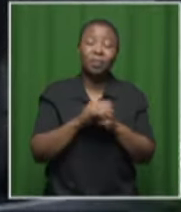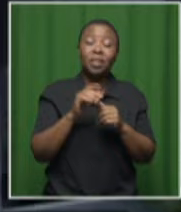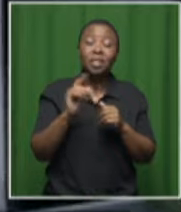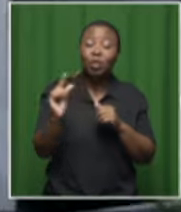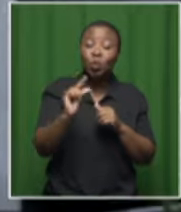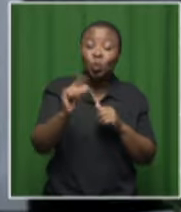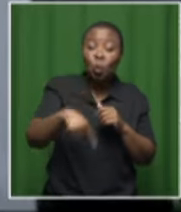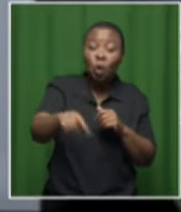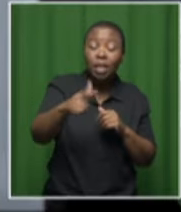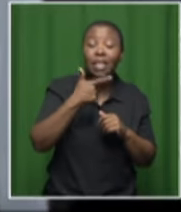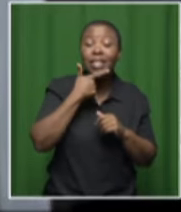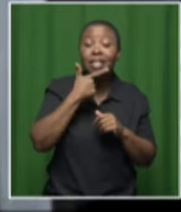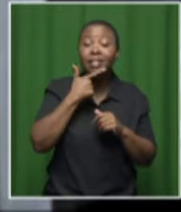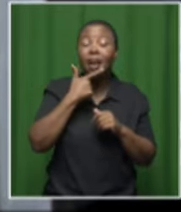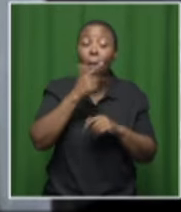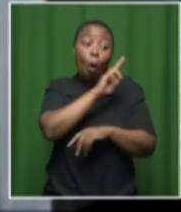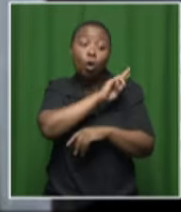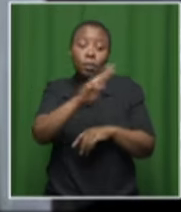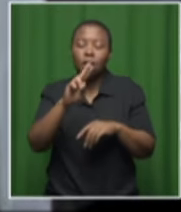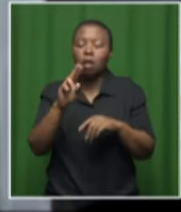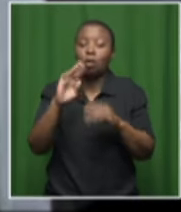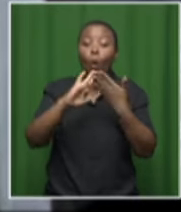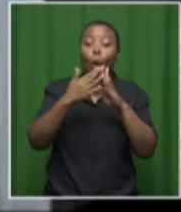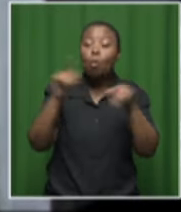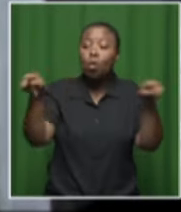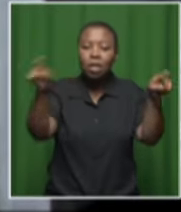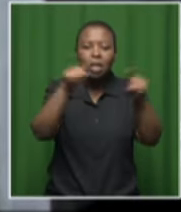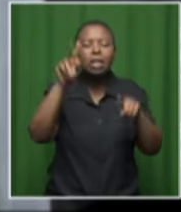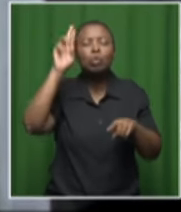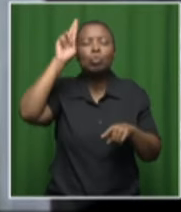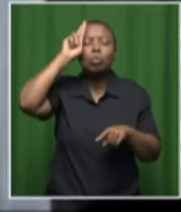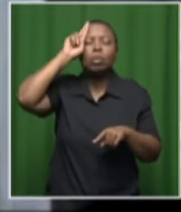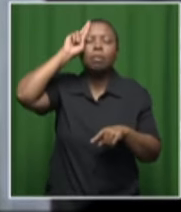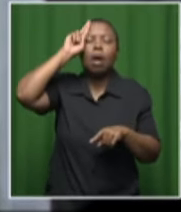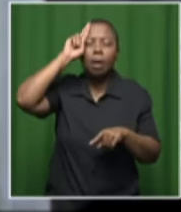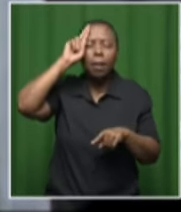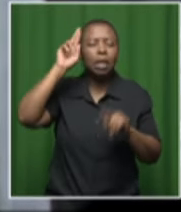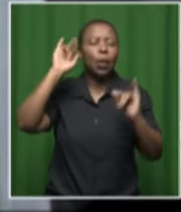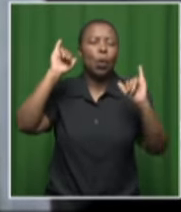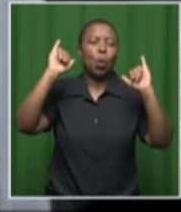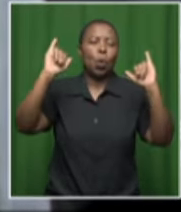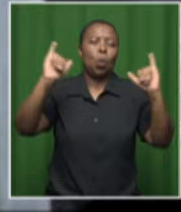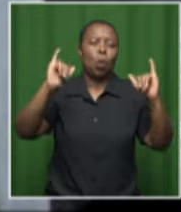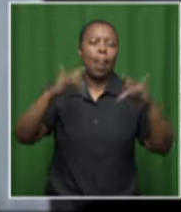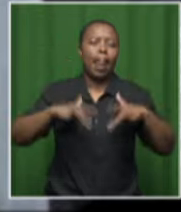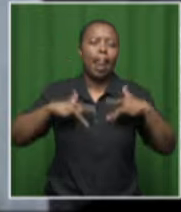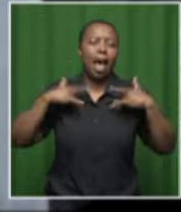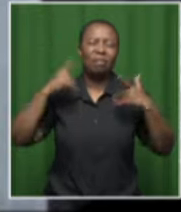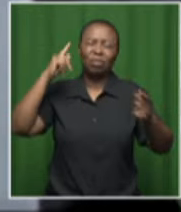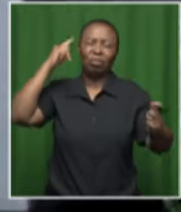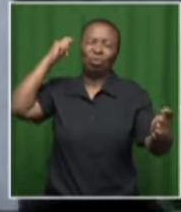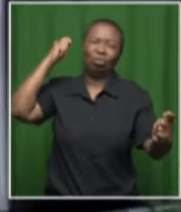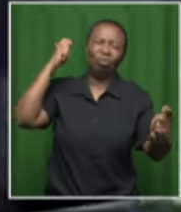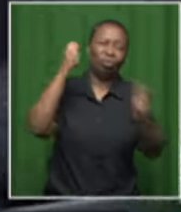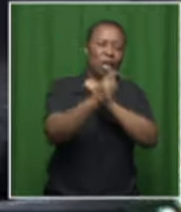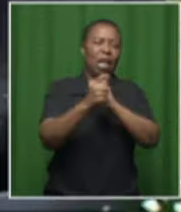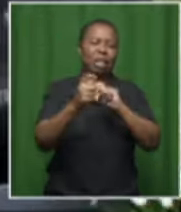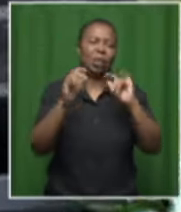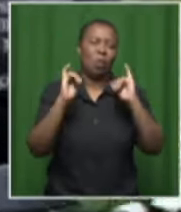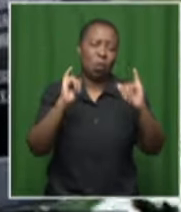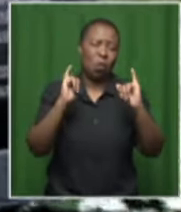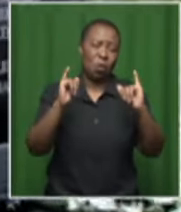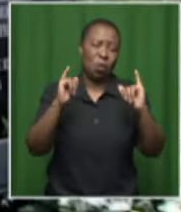community at large are reminded of the devastation that changed their lives forever. But hopefully,